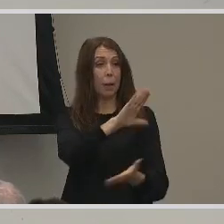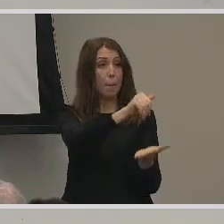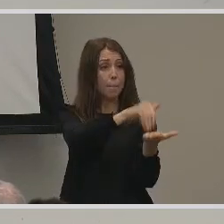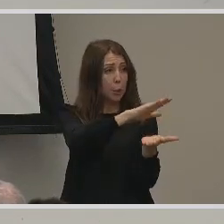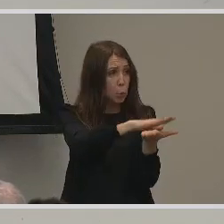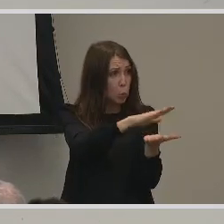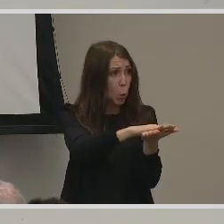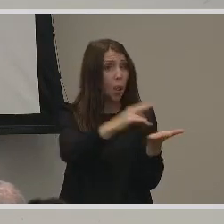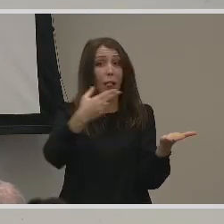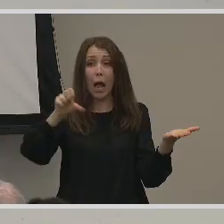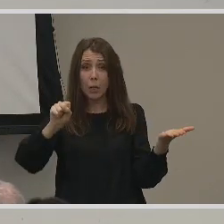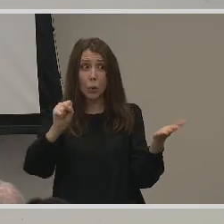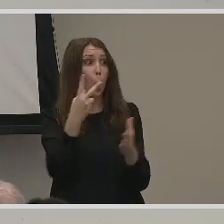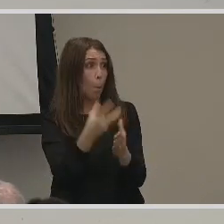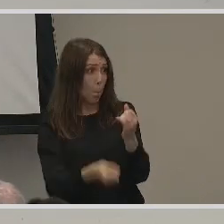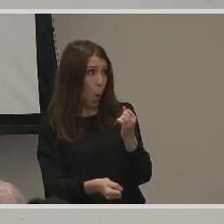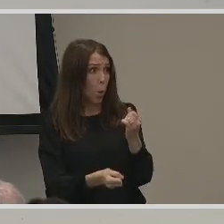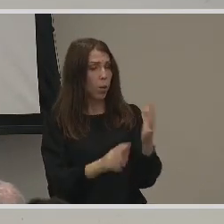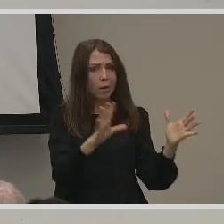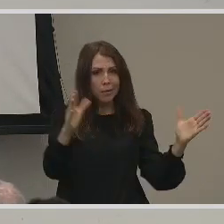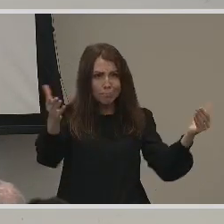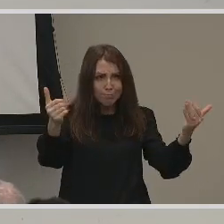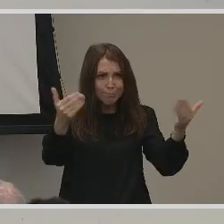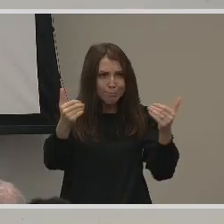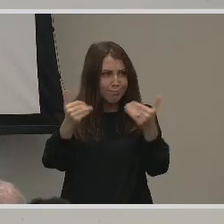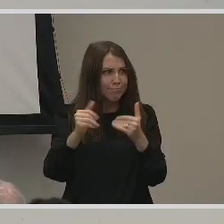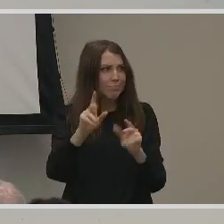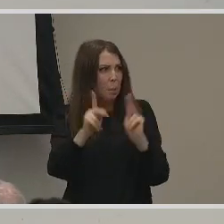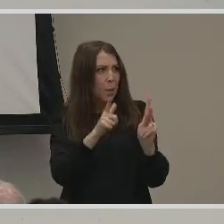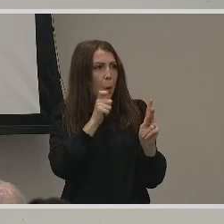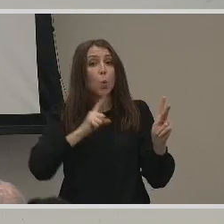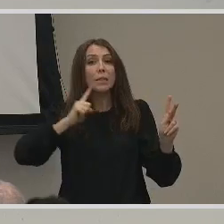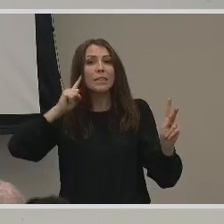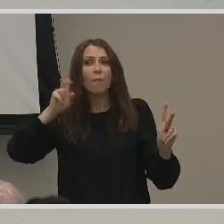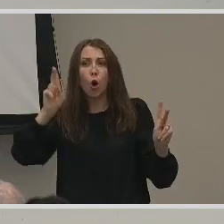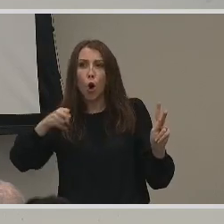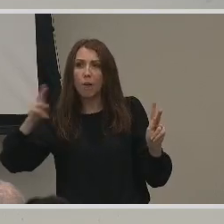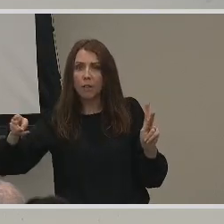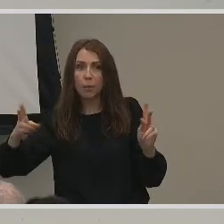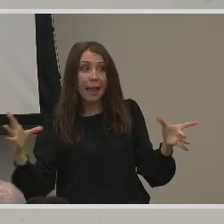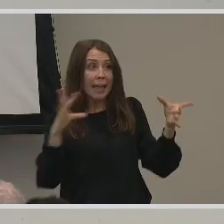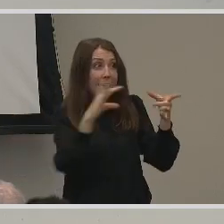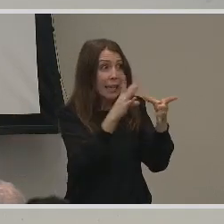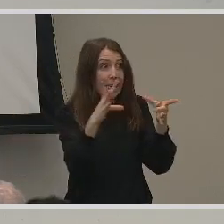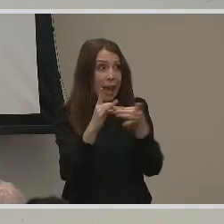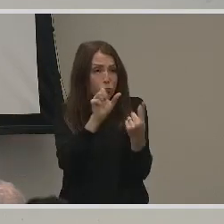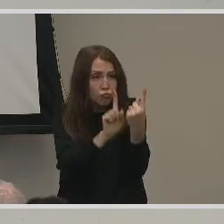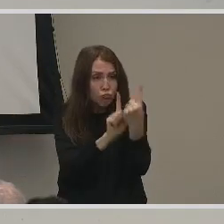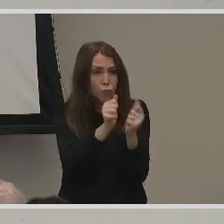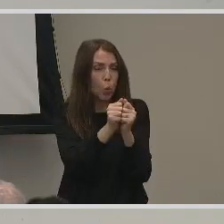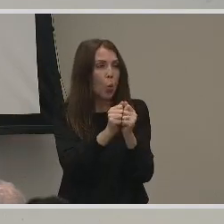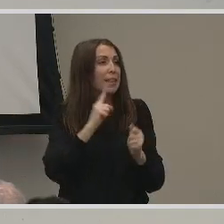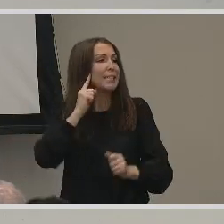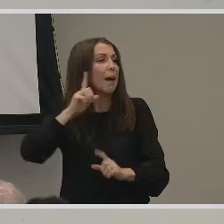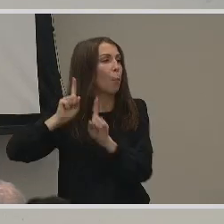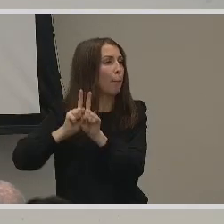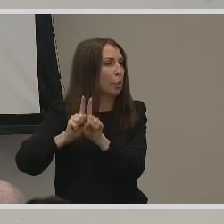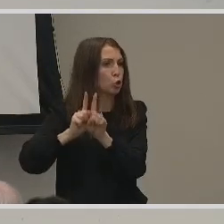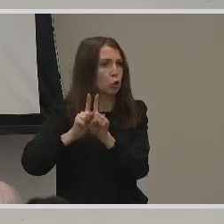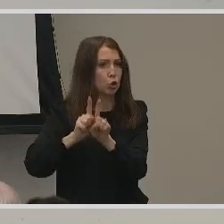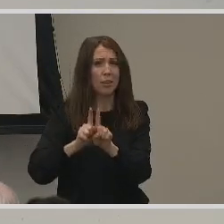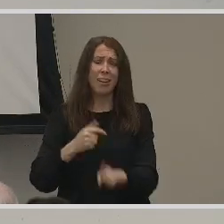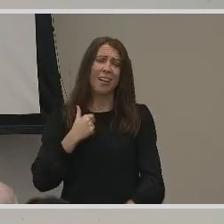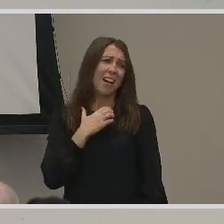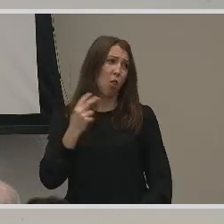them with mentors and other students that are deaf and hard of hearing, which is something I really wish I had when I was growing